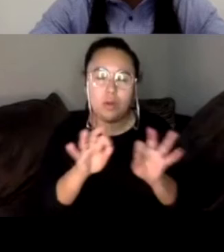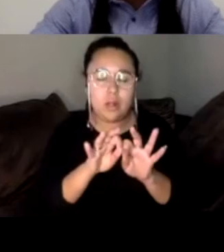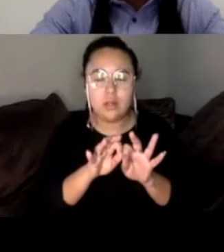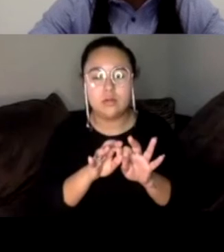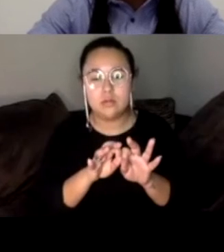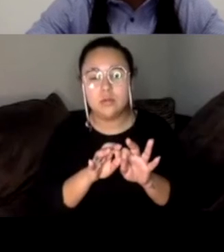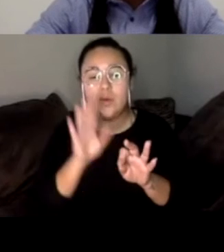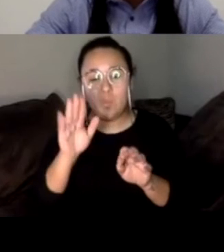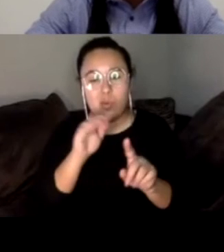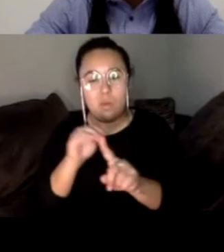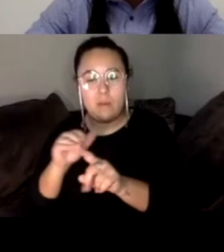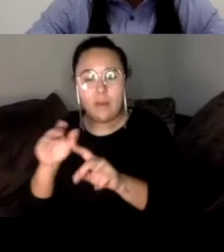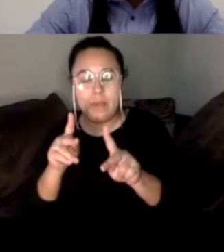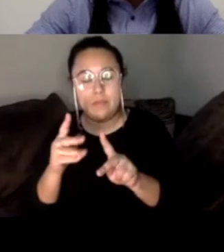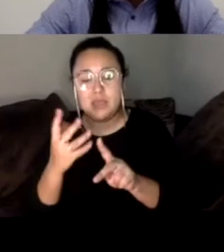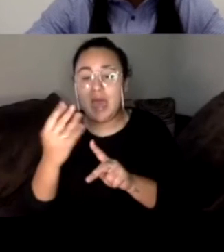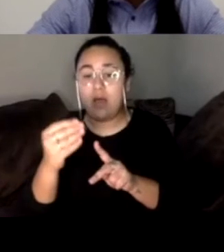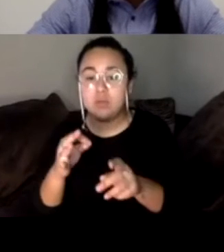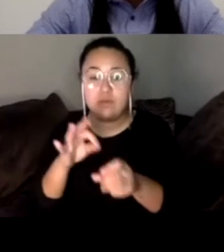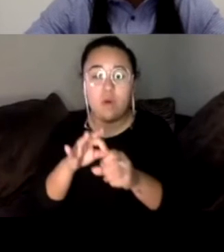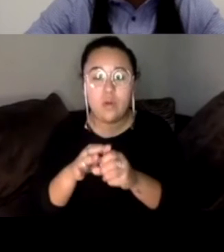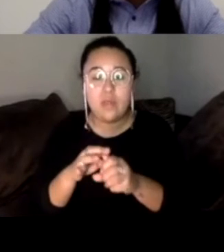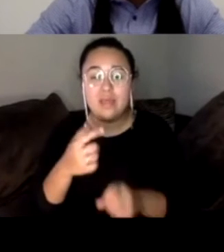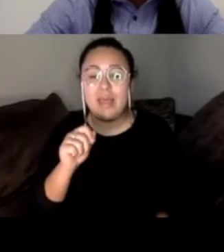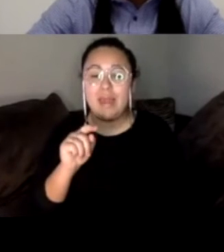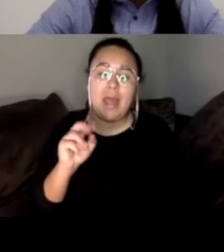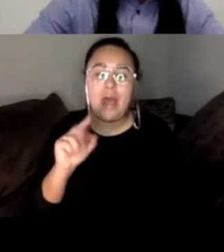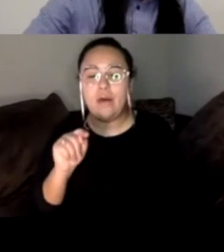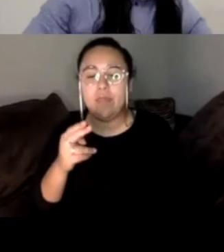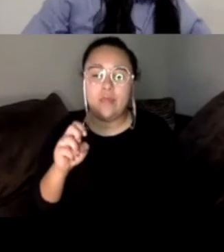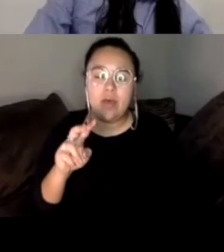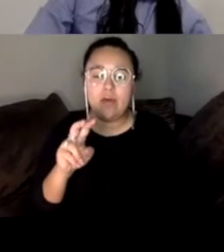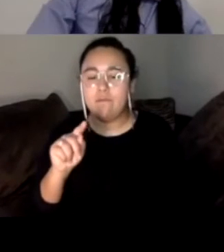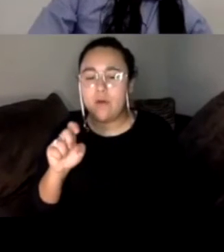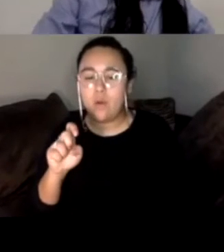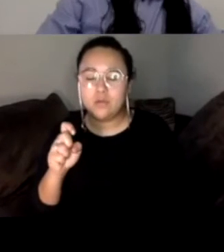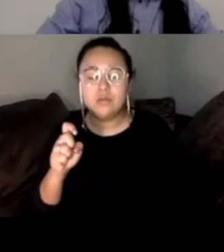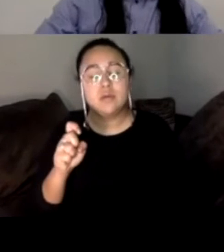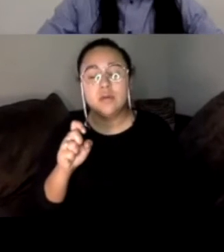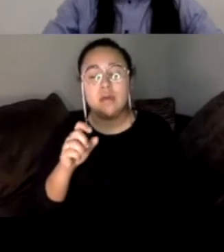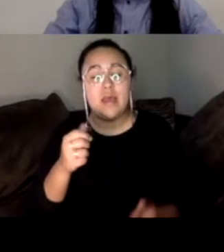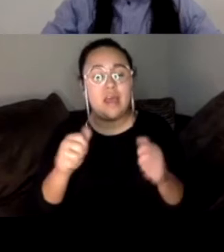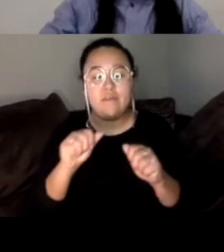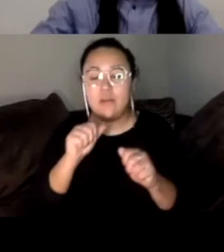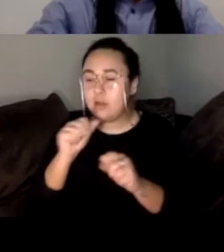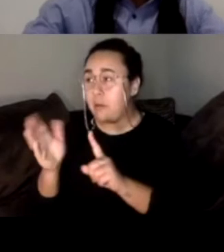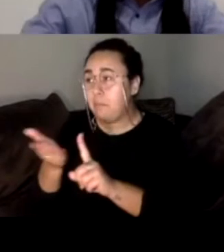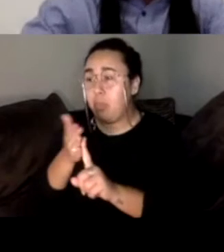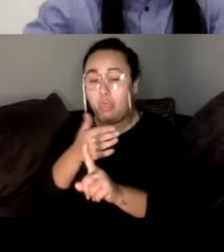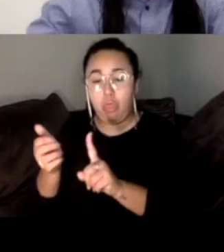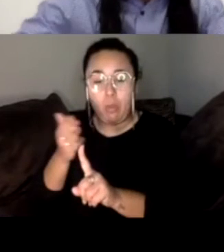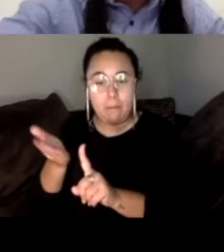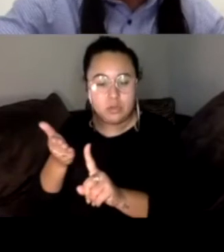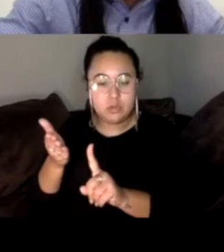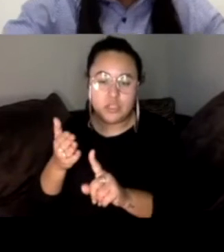kind of remind people to get out the vote. Again, this is a get out the vote effort, not a persuasion effort. We're also going to be doing some, um, texting and, um,